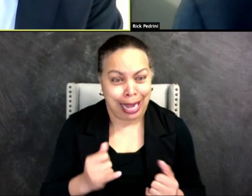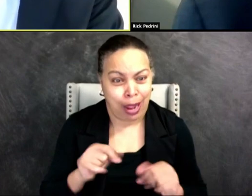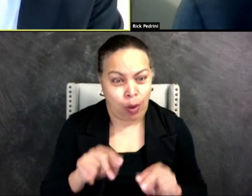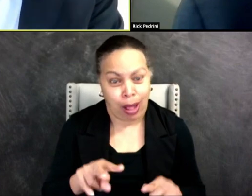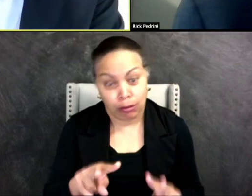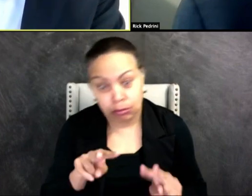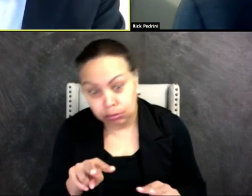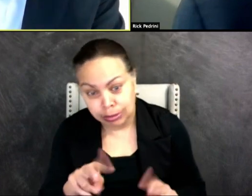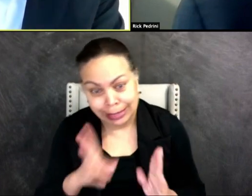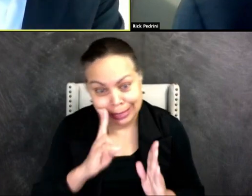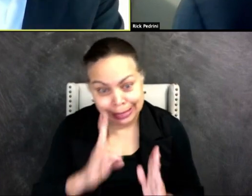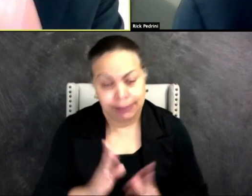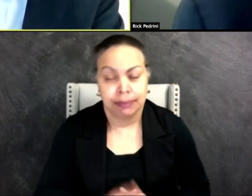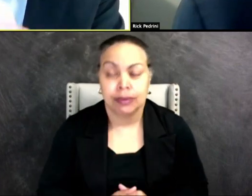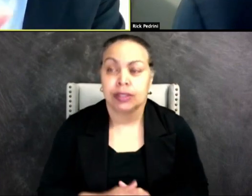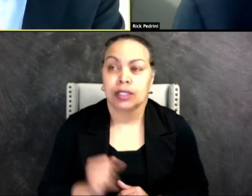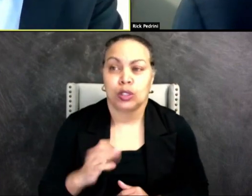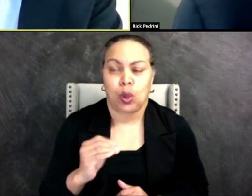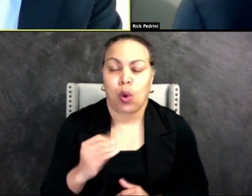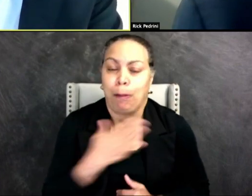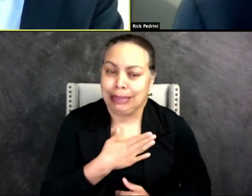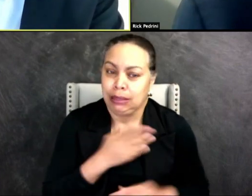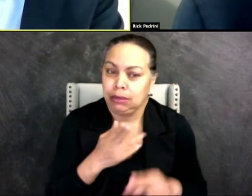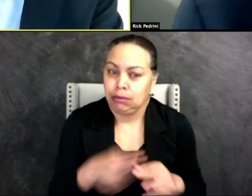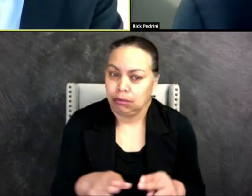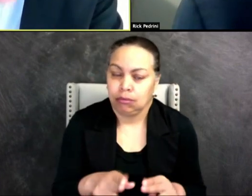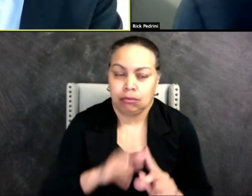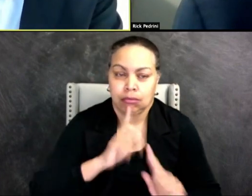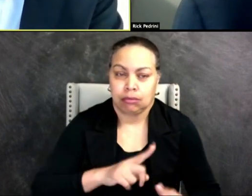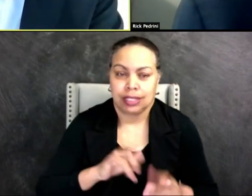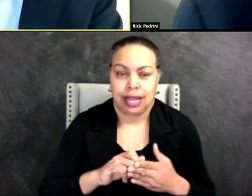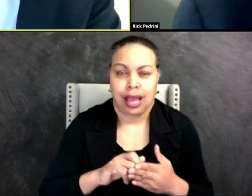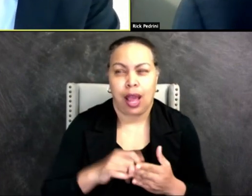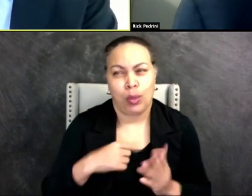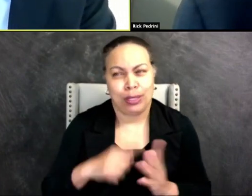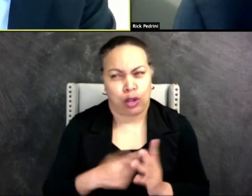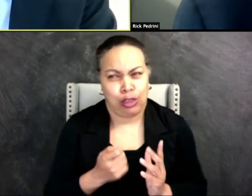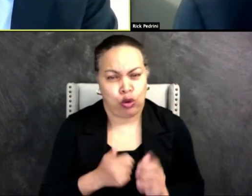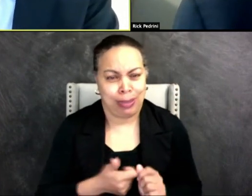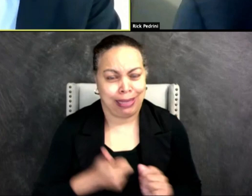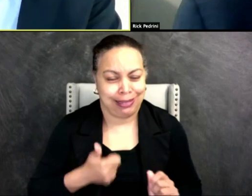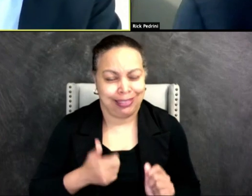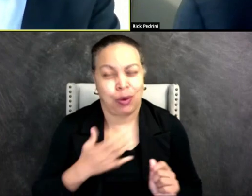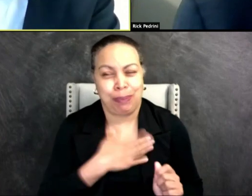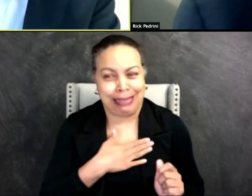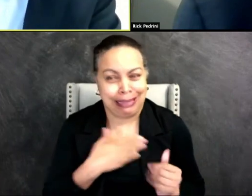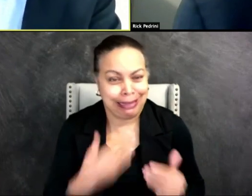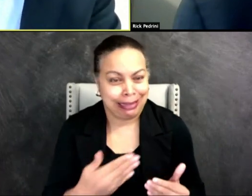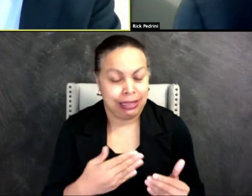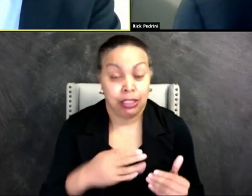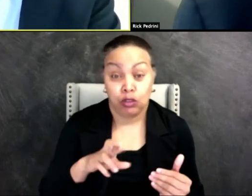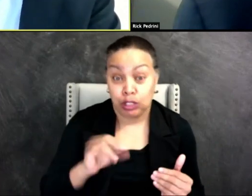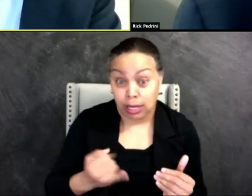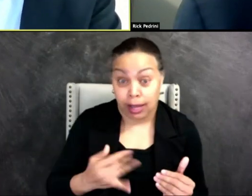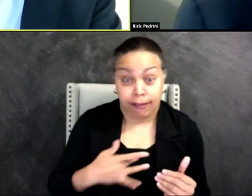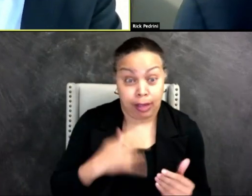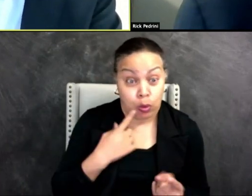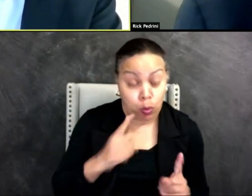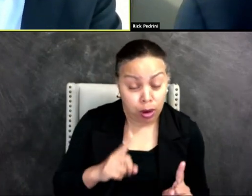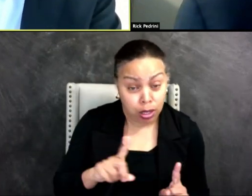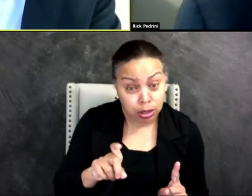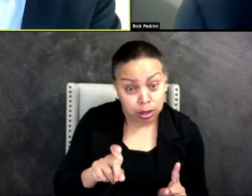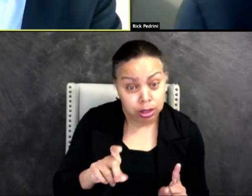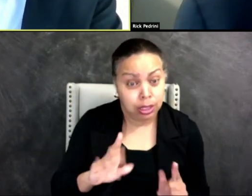Lieutenant Pedrini. So just want to speak quickly. Since we start a little behind, I want to give you a second to speak to restorative justice. Does it work? How